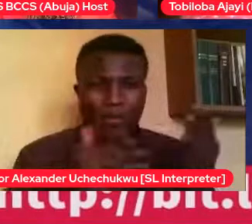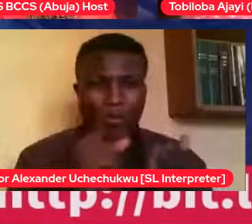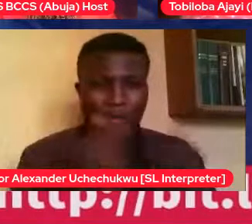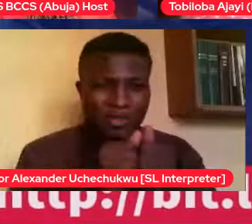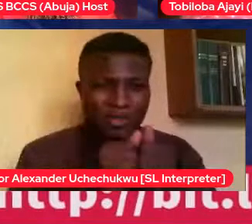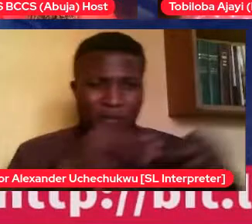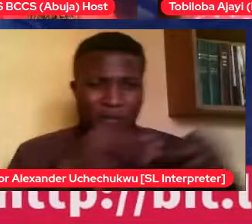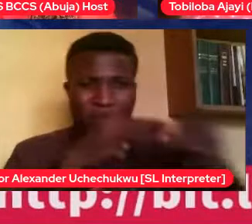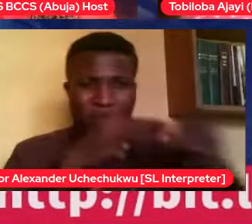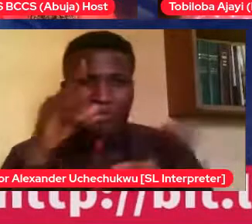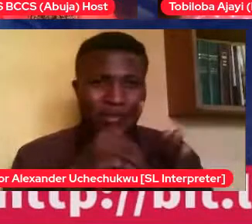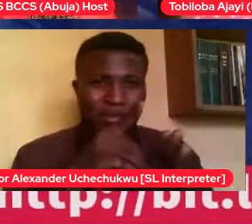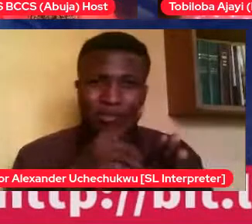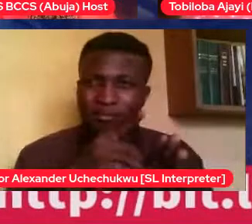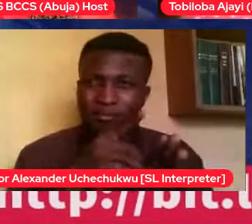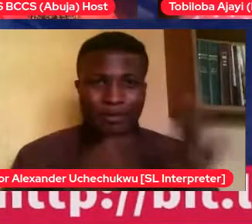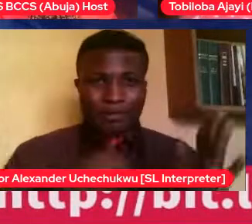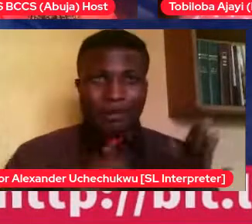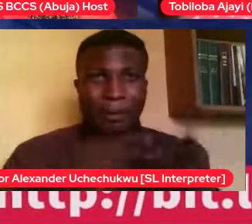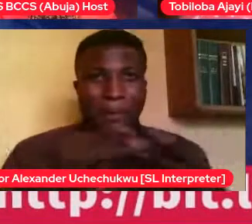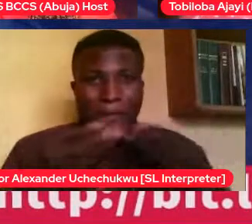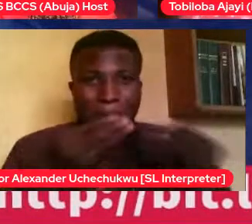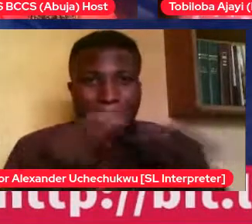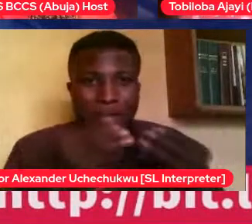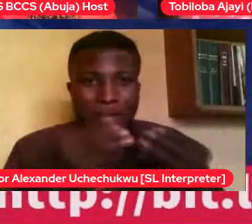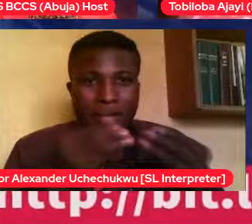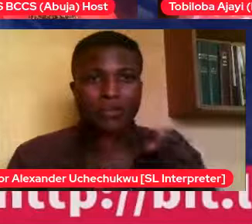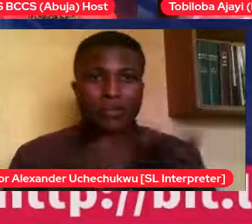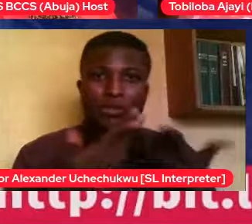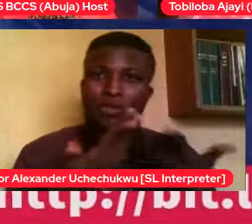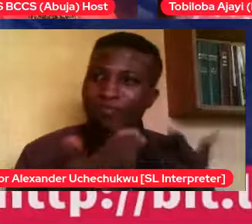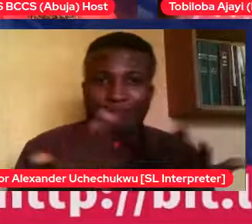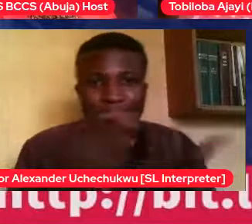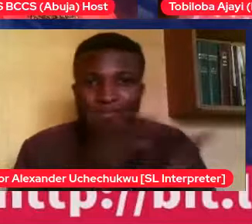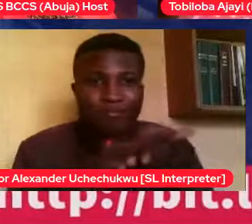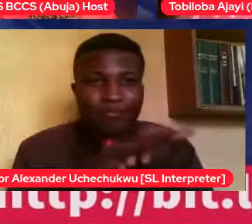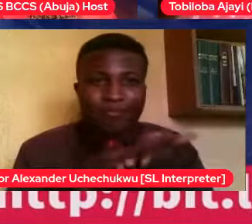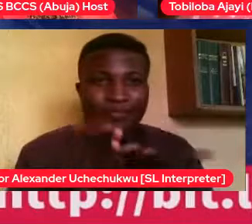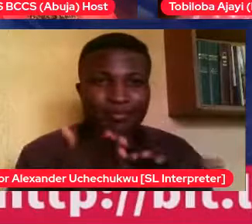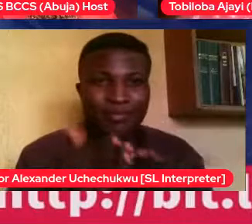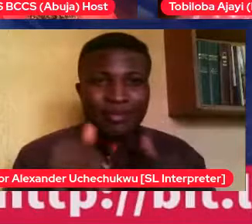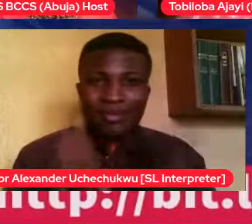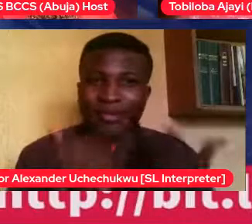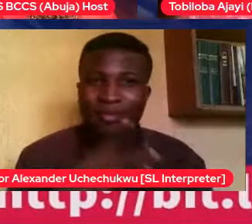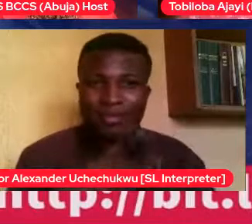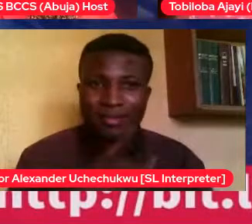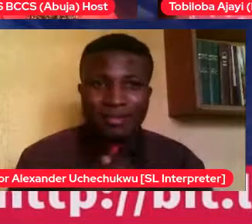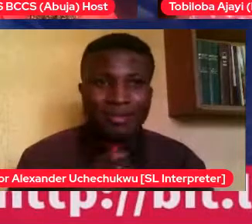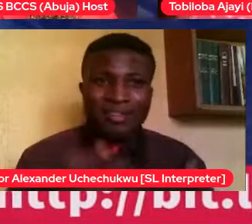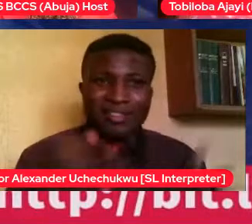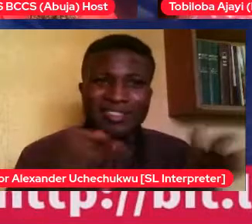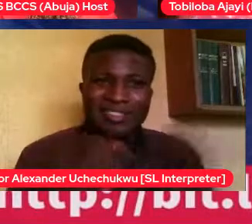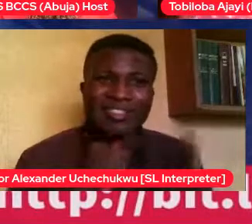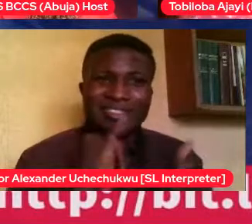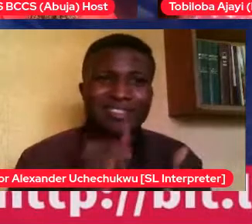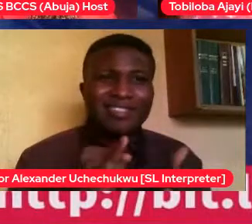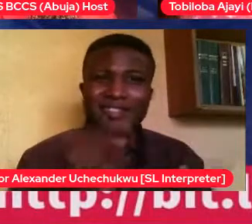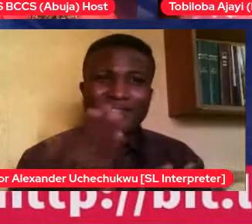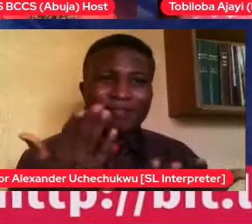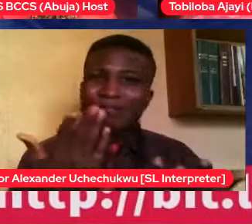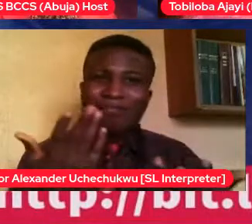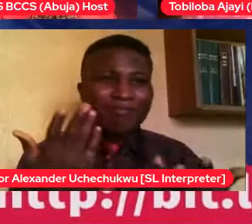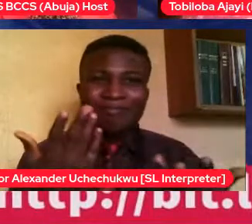Like, it is actually not very funny. It's actually like,